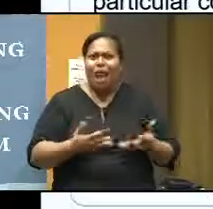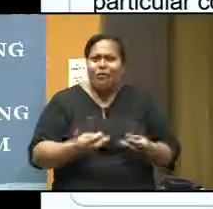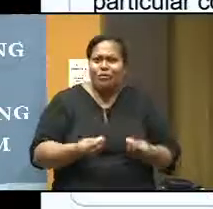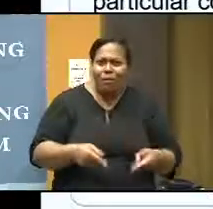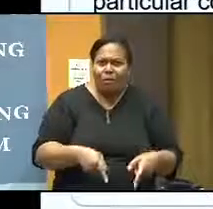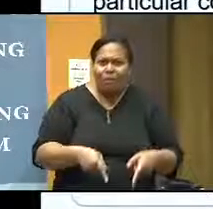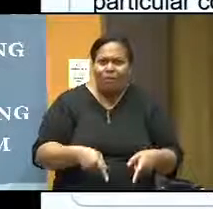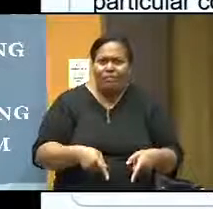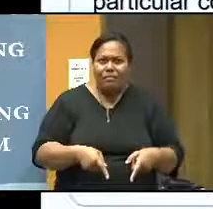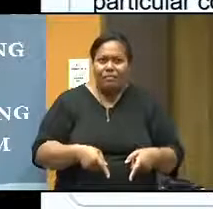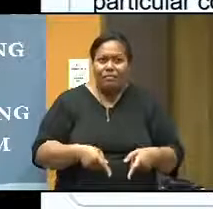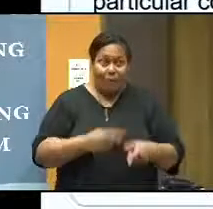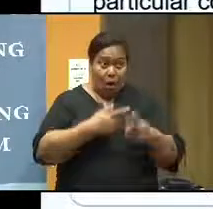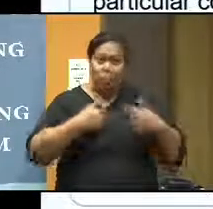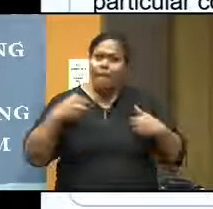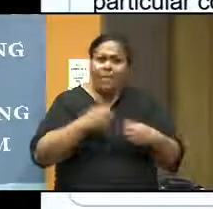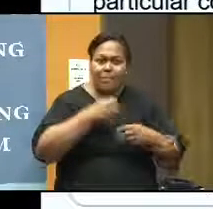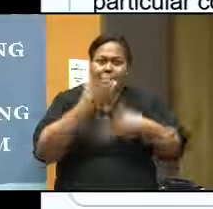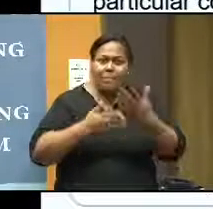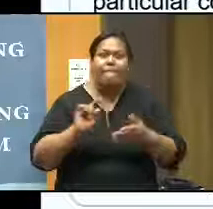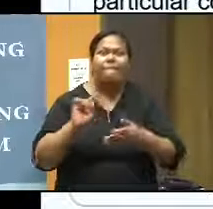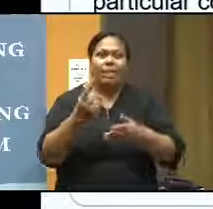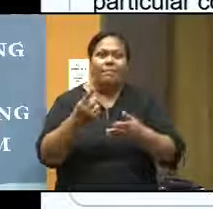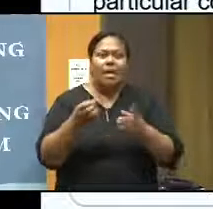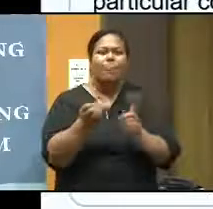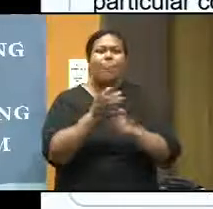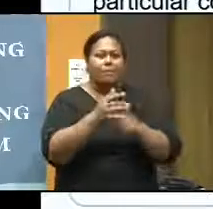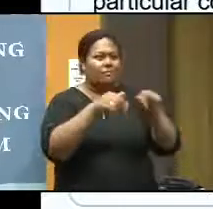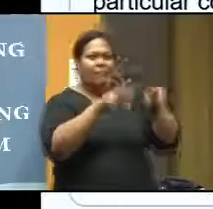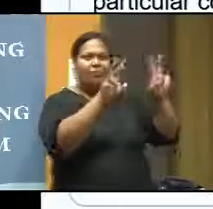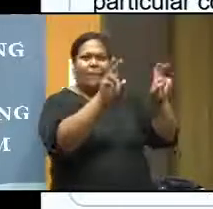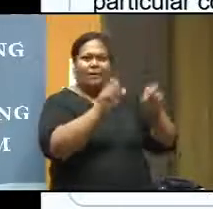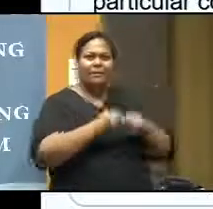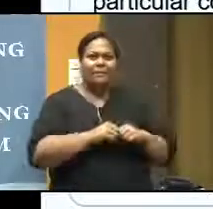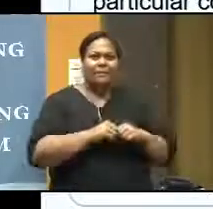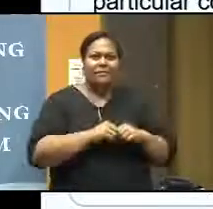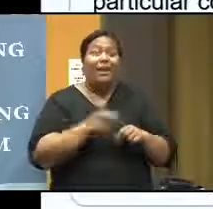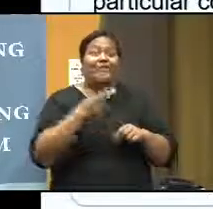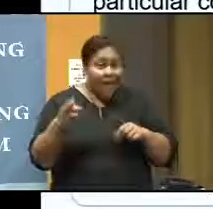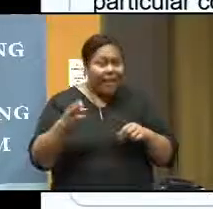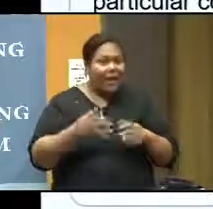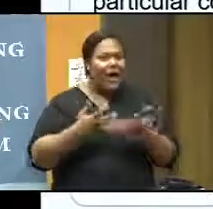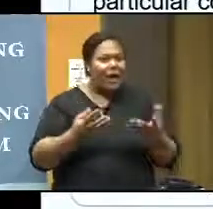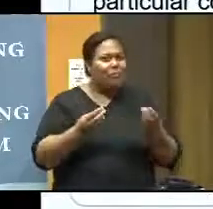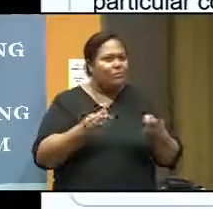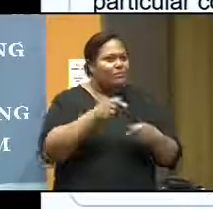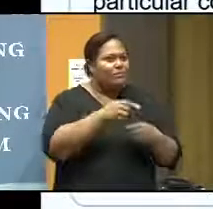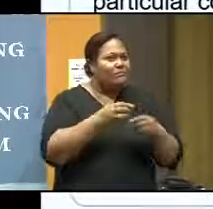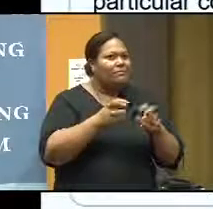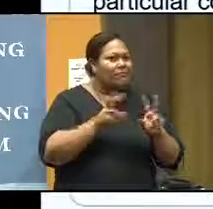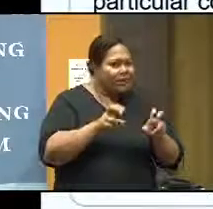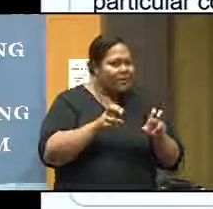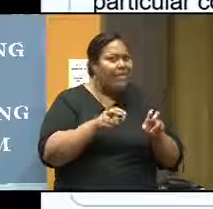we do is we, first of all, explain the importance and then the applications of the topic. And then we come to theory